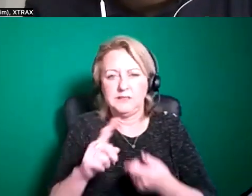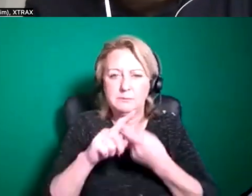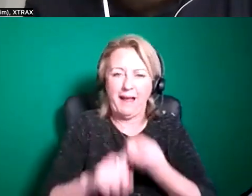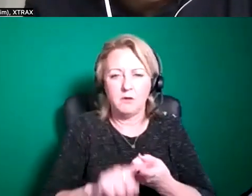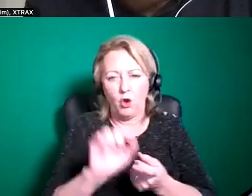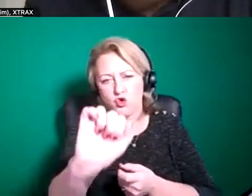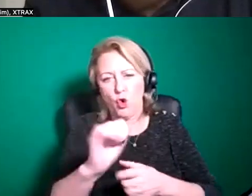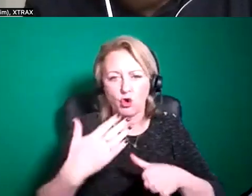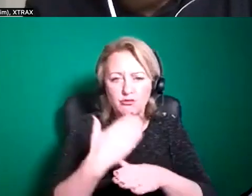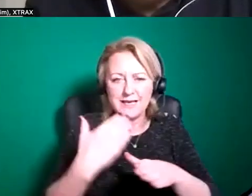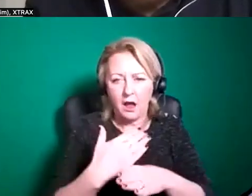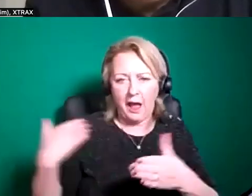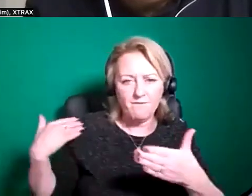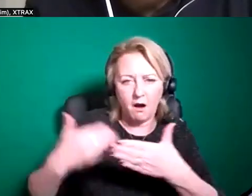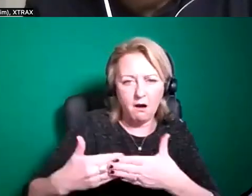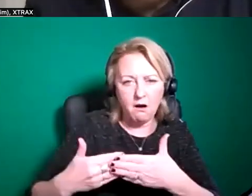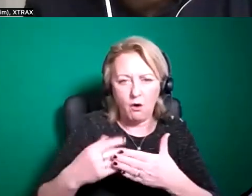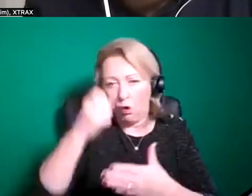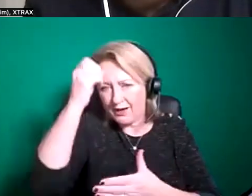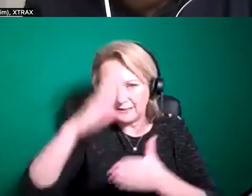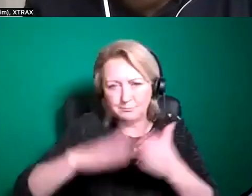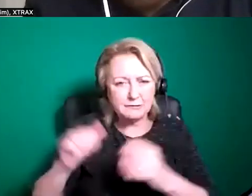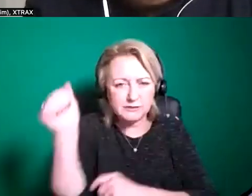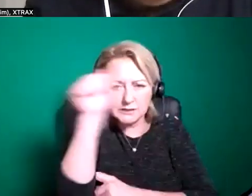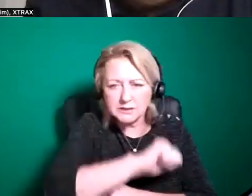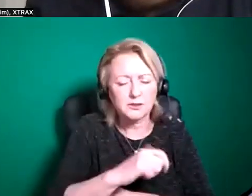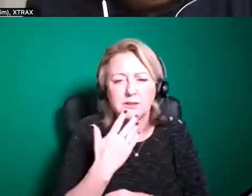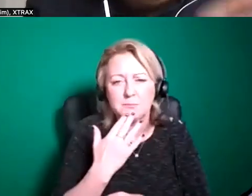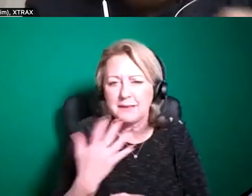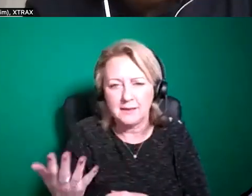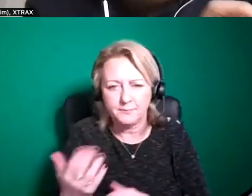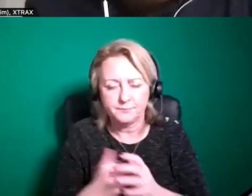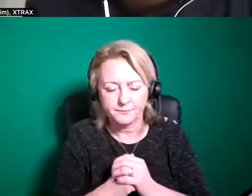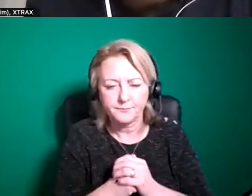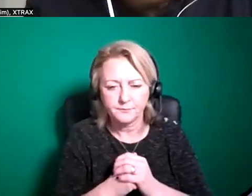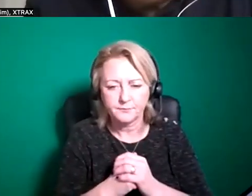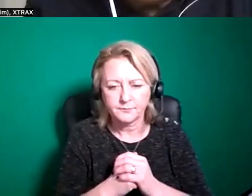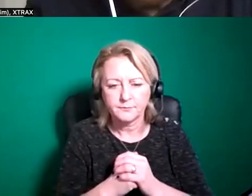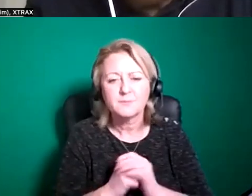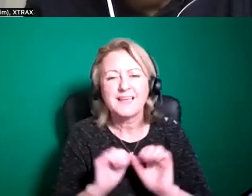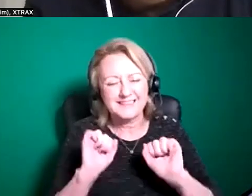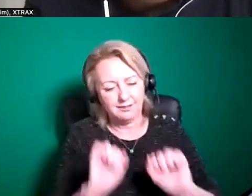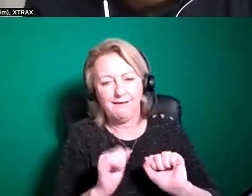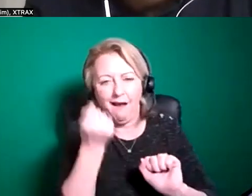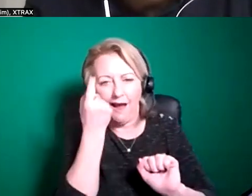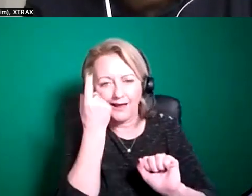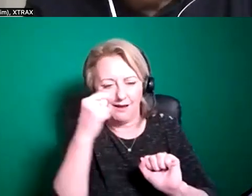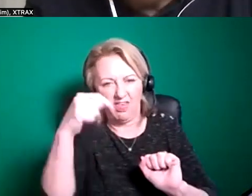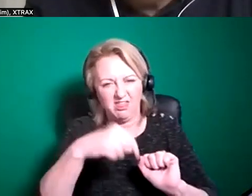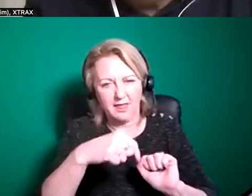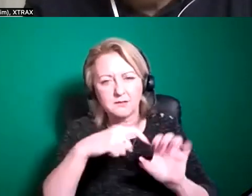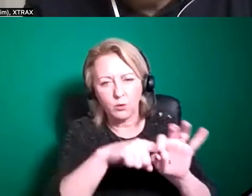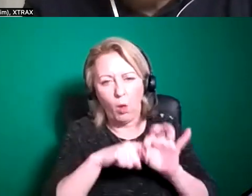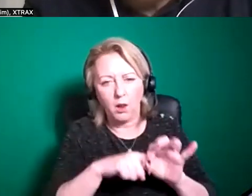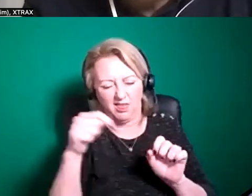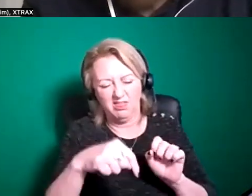at in your own kind of creative development or your experience of kind of outdoor arts and it really is kind of the quality of the ideas is the main thing that we're concerned